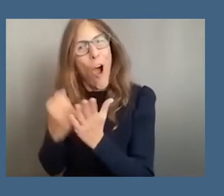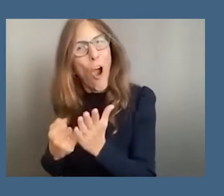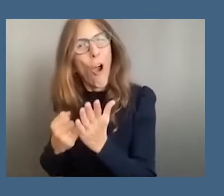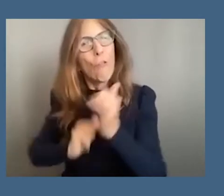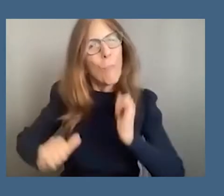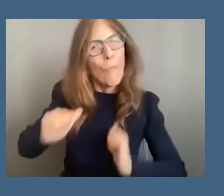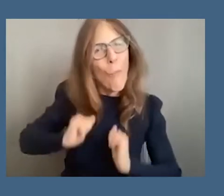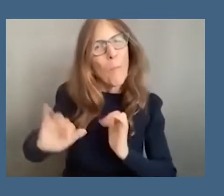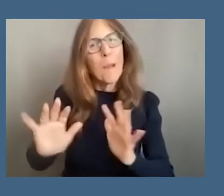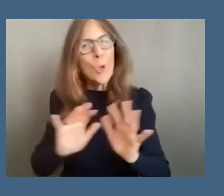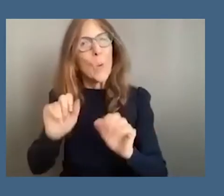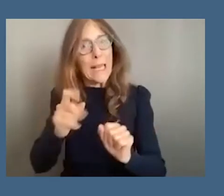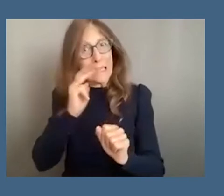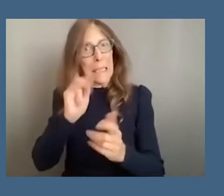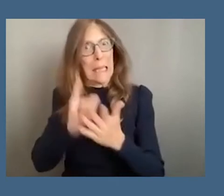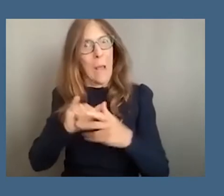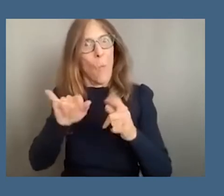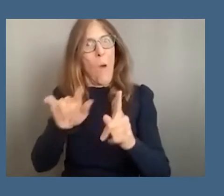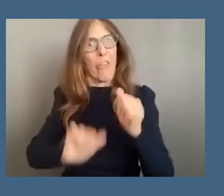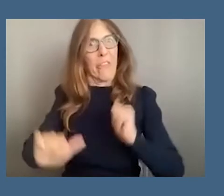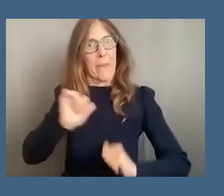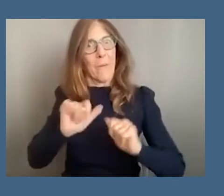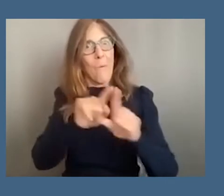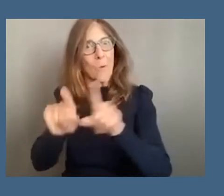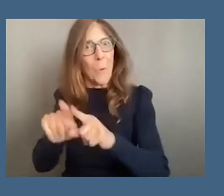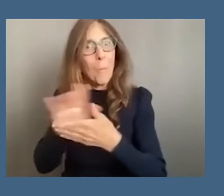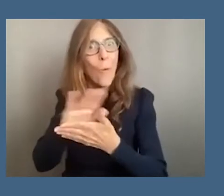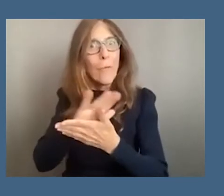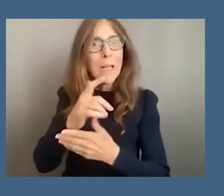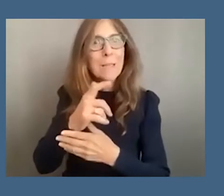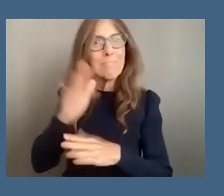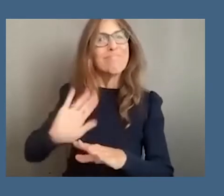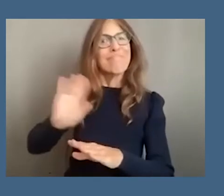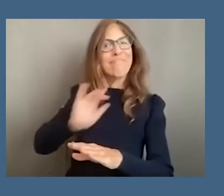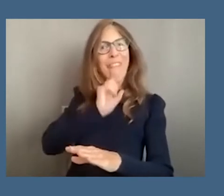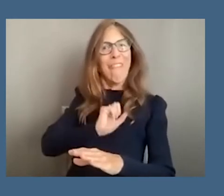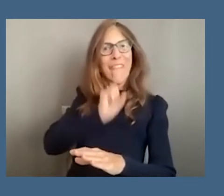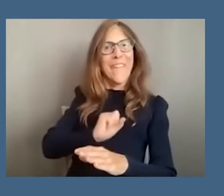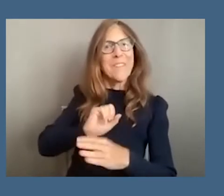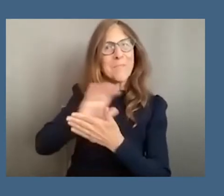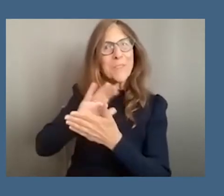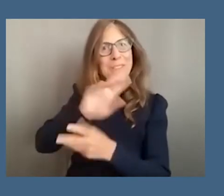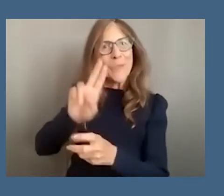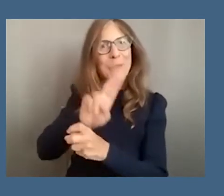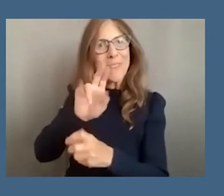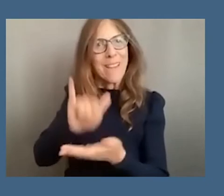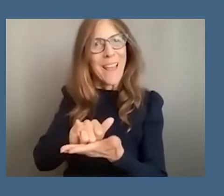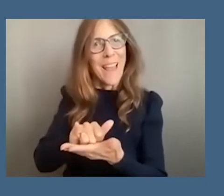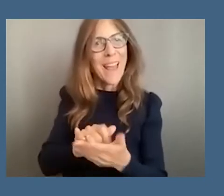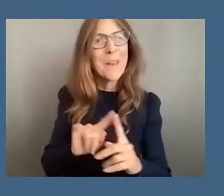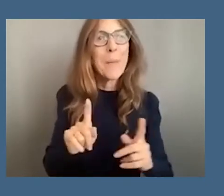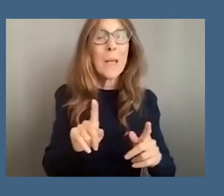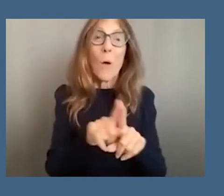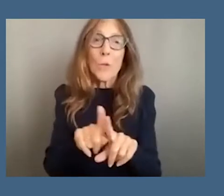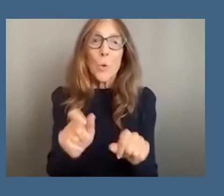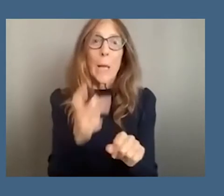one could see in theater we could even see in in movies early movies um engage that um and you could see